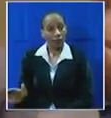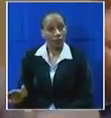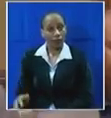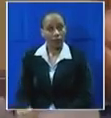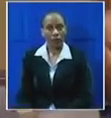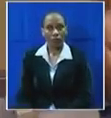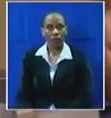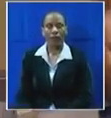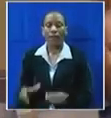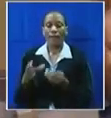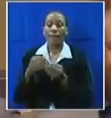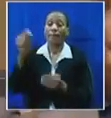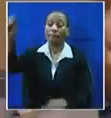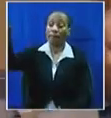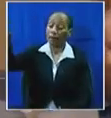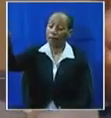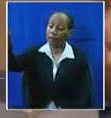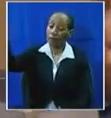Honorable member.